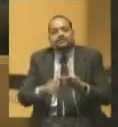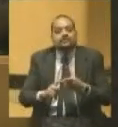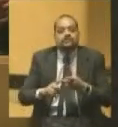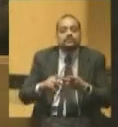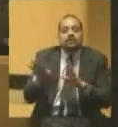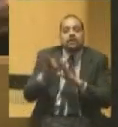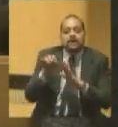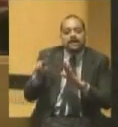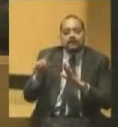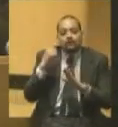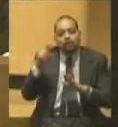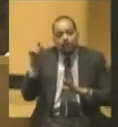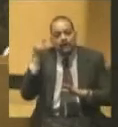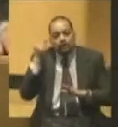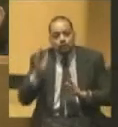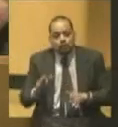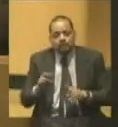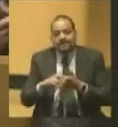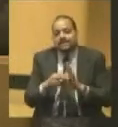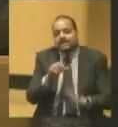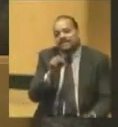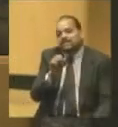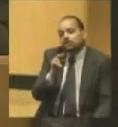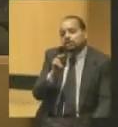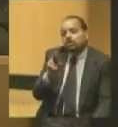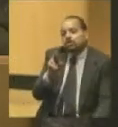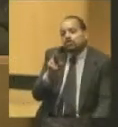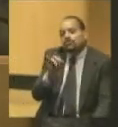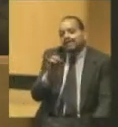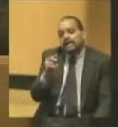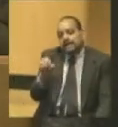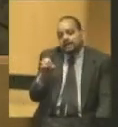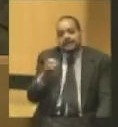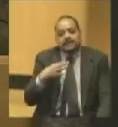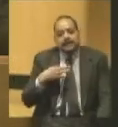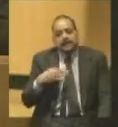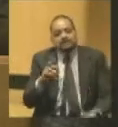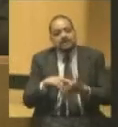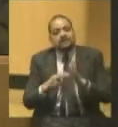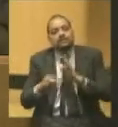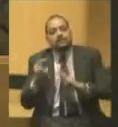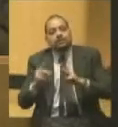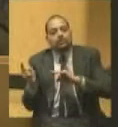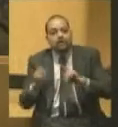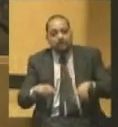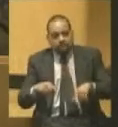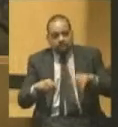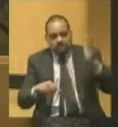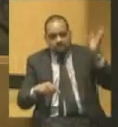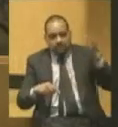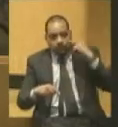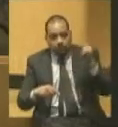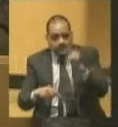so he's a surrogate candidate. That is, people run for him and give speeches for him like Cox and Pugh, but he's not